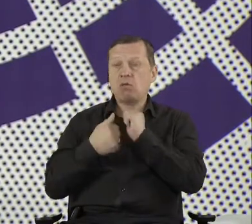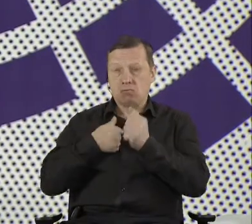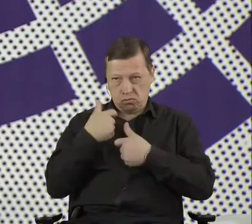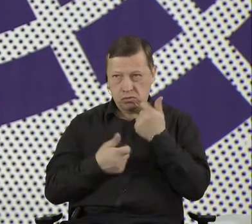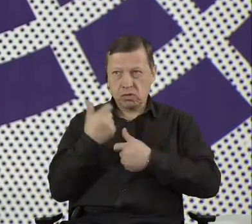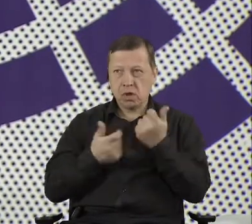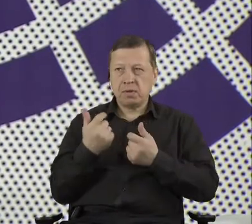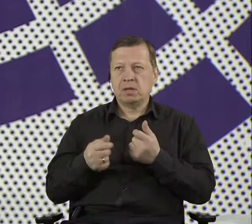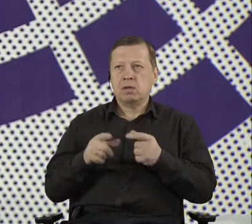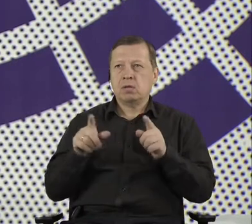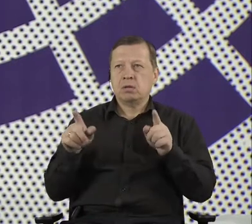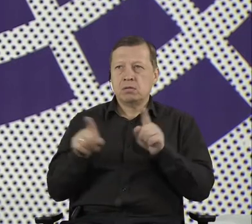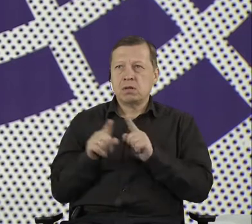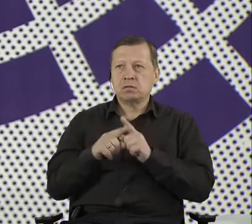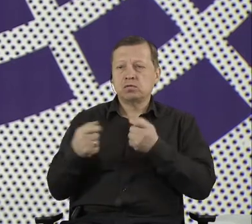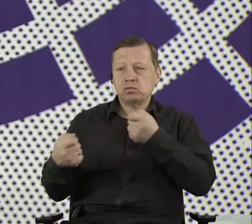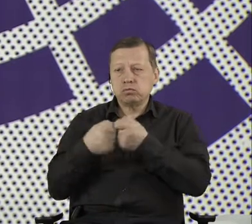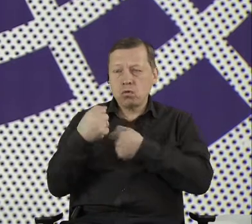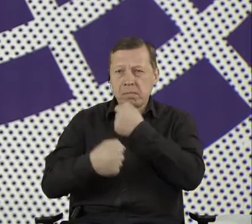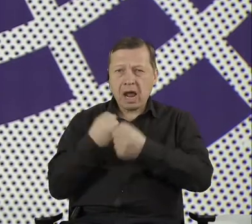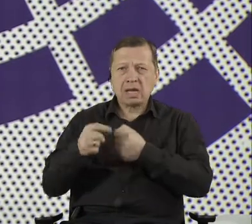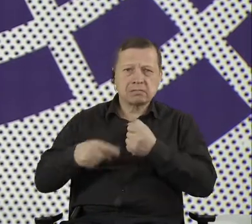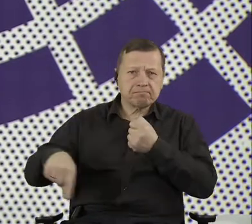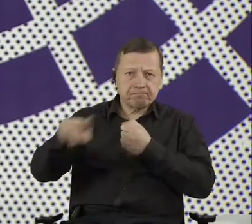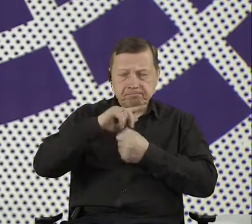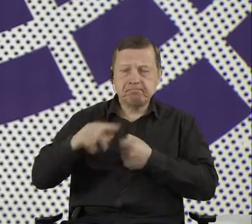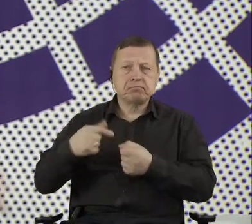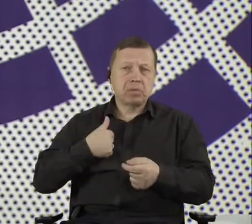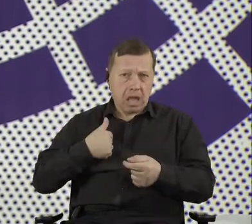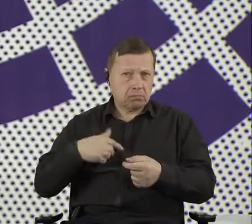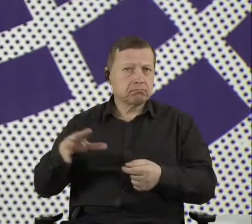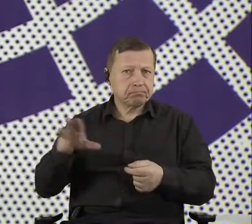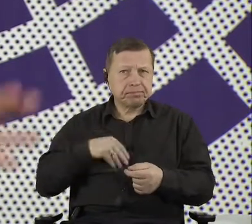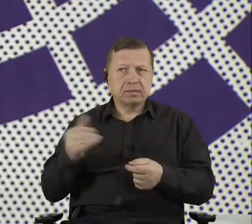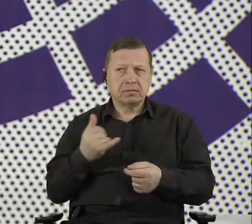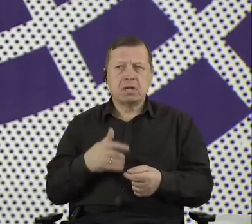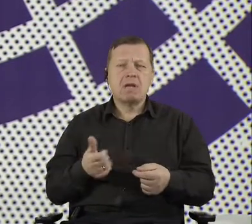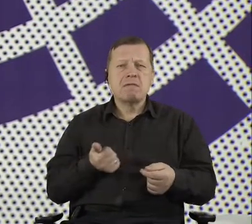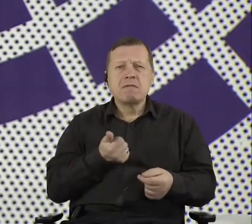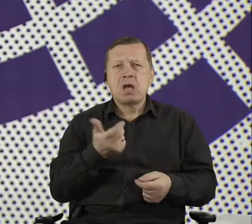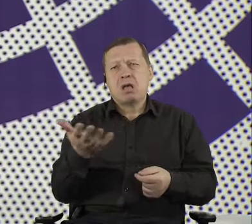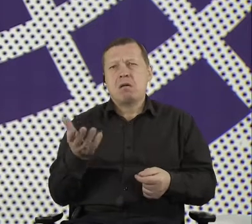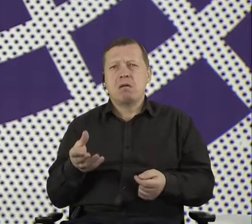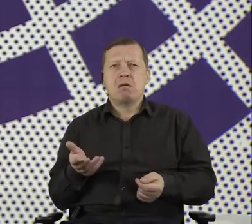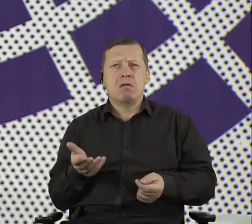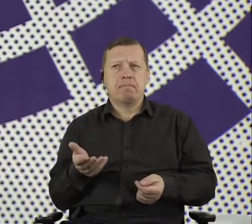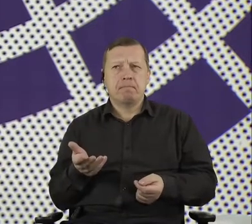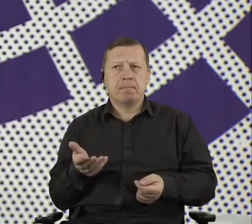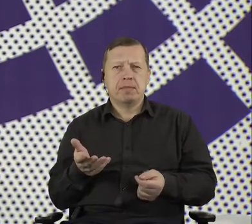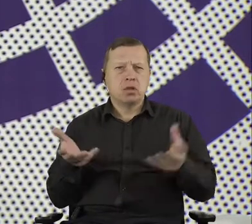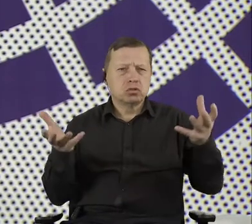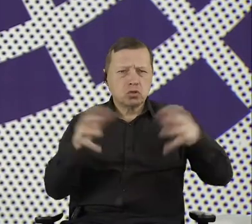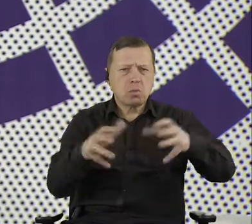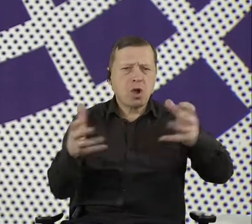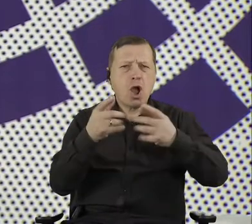-creation and also a couple of citizen assemblies in Estonia also, and advising the public sector, civil society. So I'm